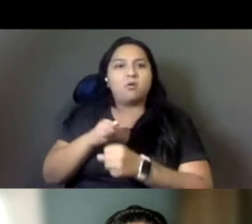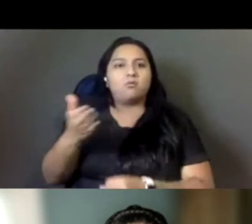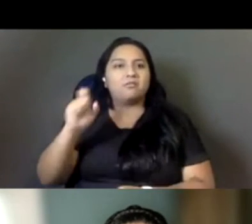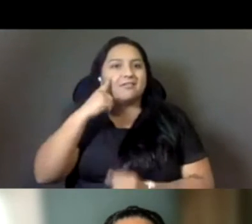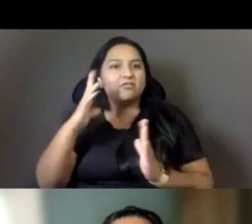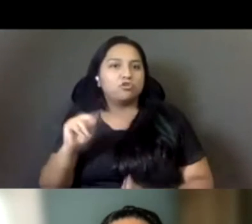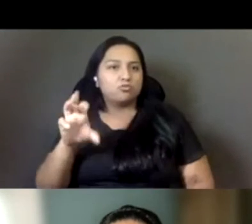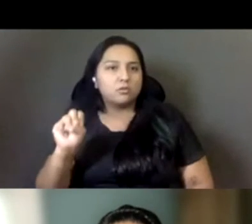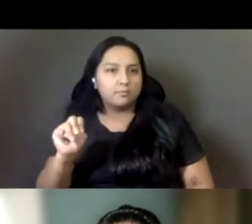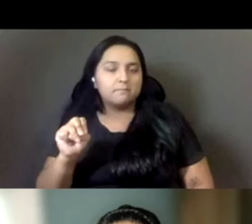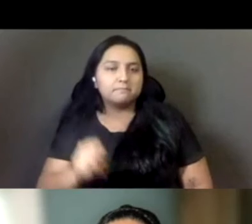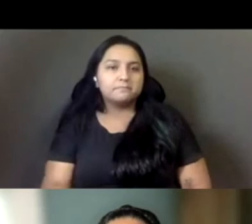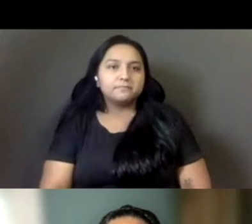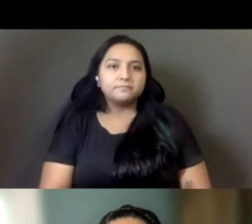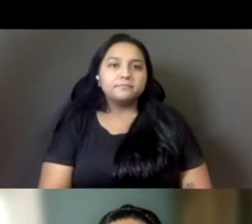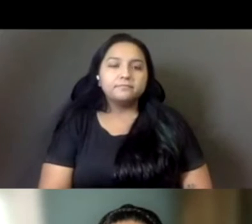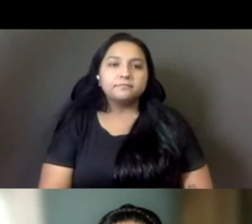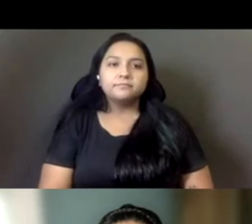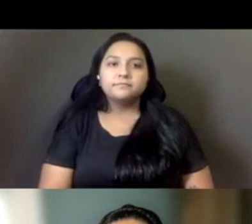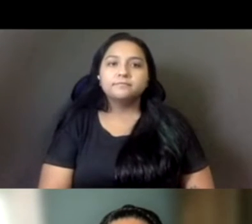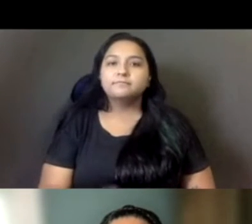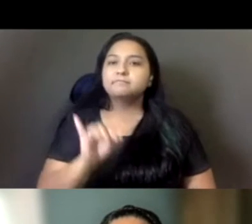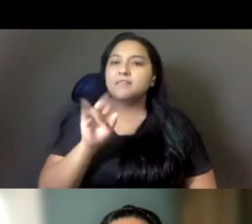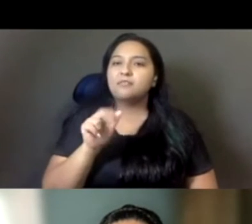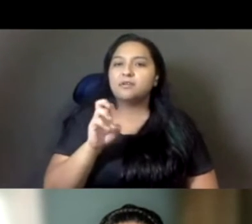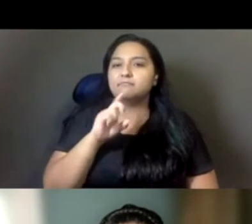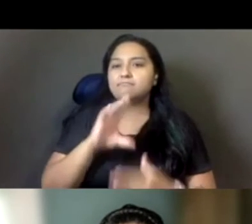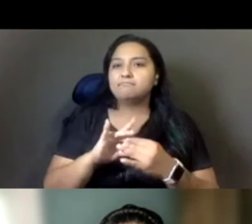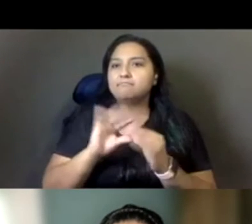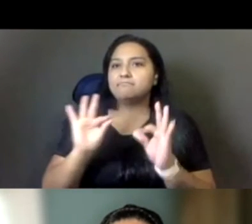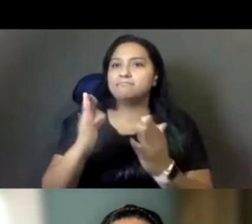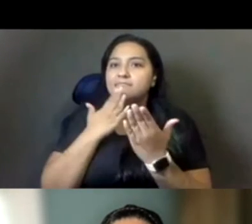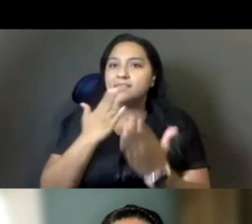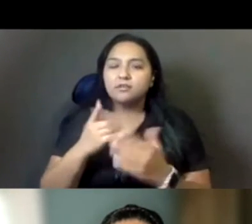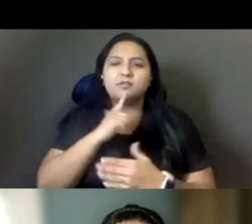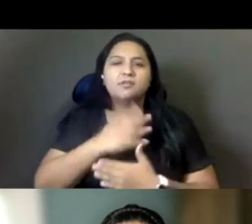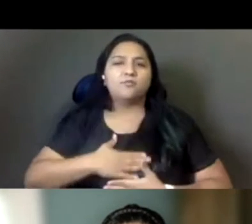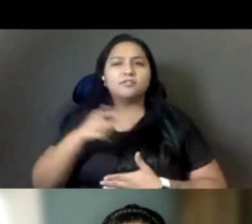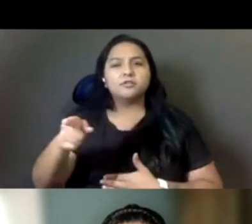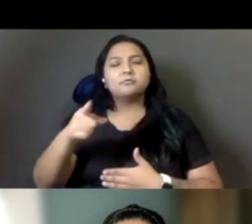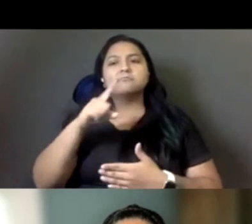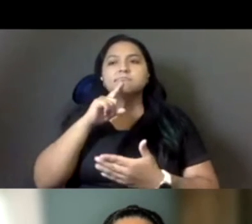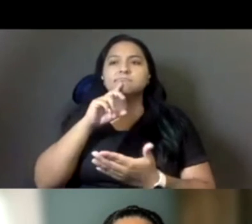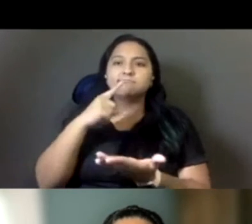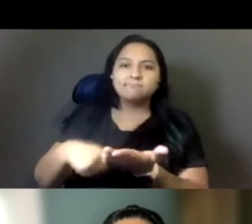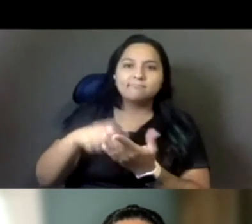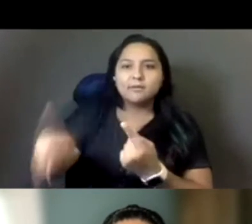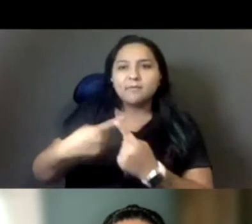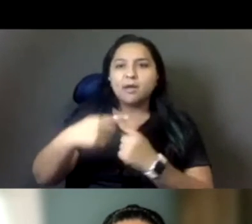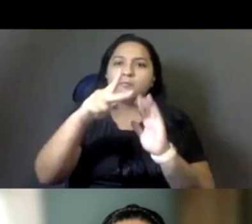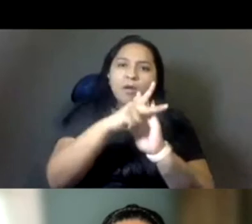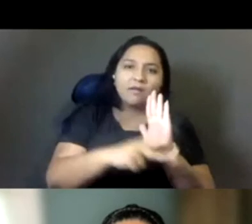Thank you, Matt. Um, I appreciate you talking about both the policies and sort of the things that are like more in the weeds or behind the scenes. think